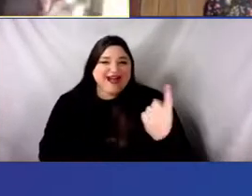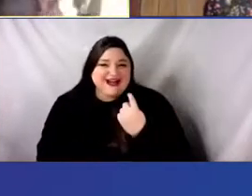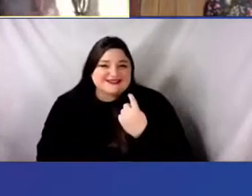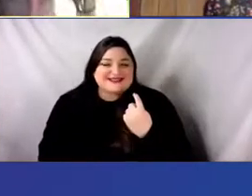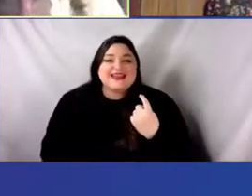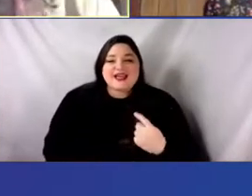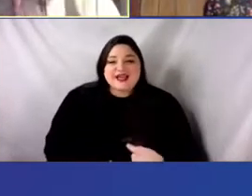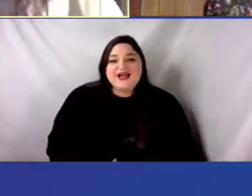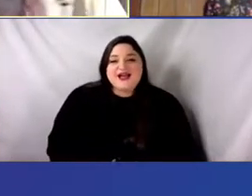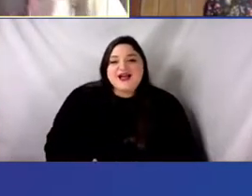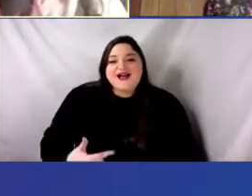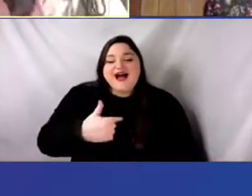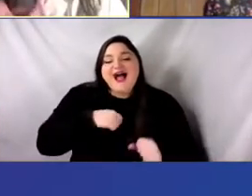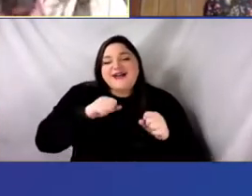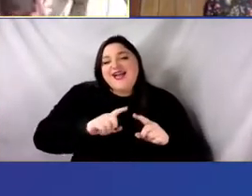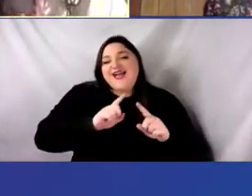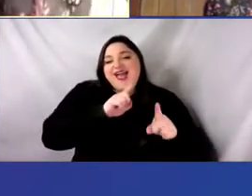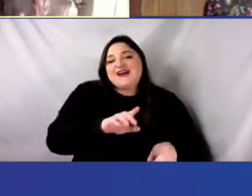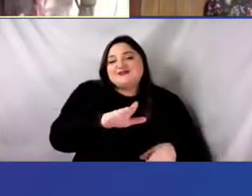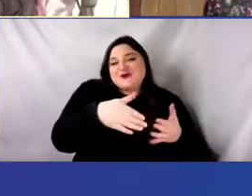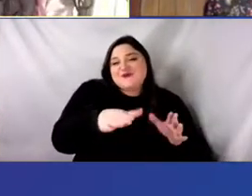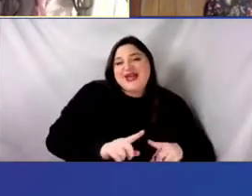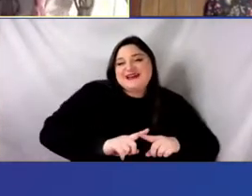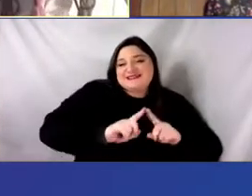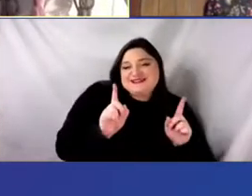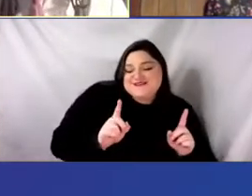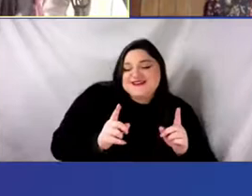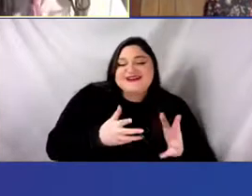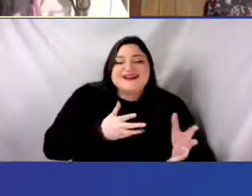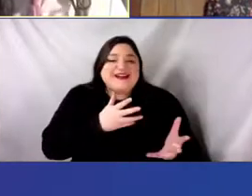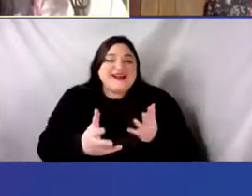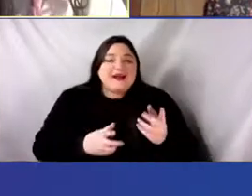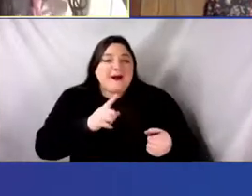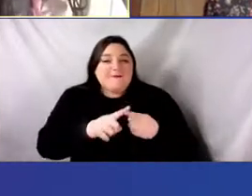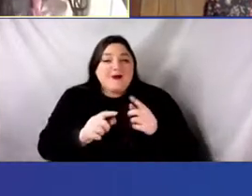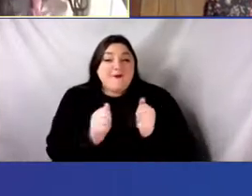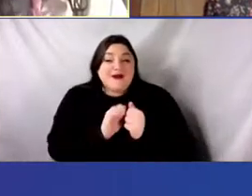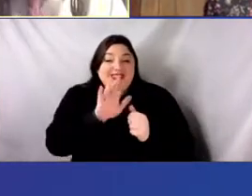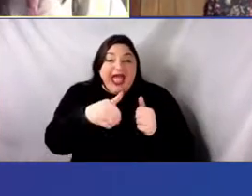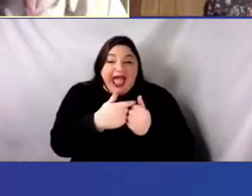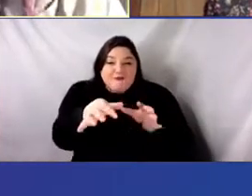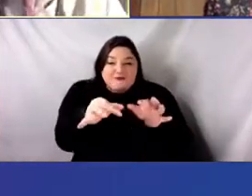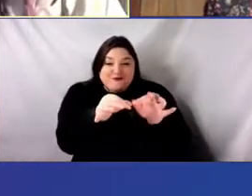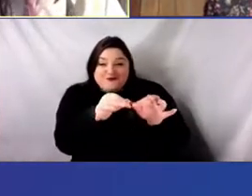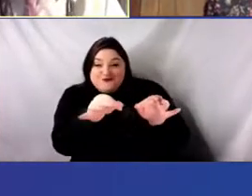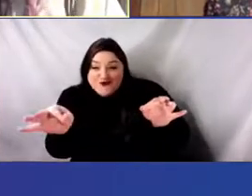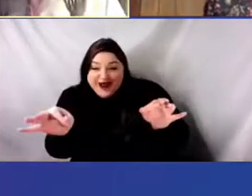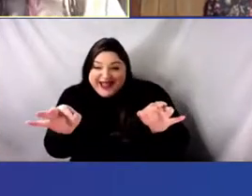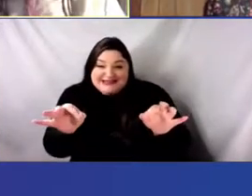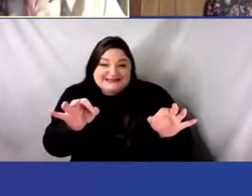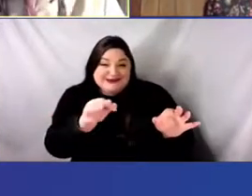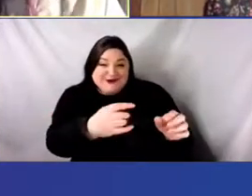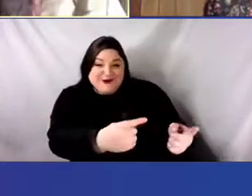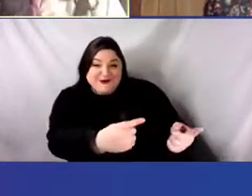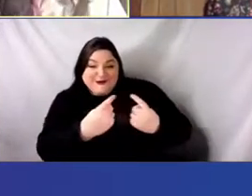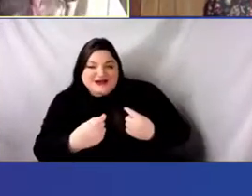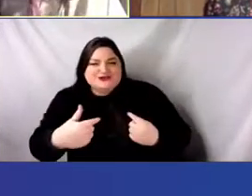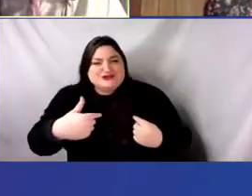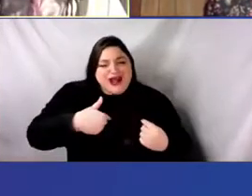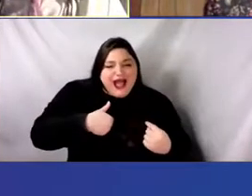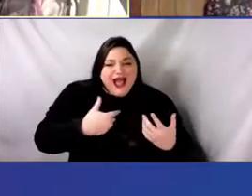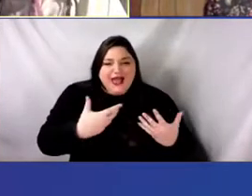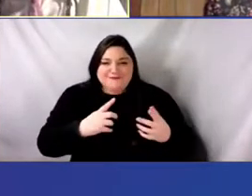and I'll be able to answer later in a different way, but that's how I'm, I'm, I'm feeling it now. I'm thinking,